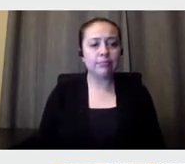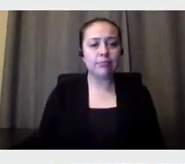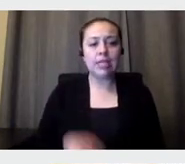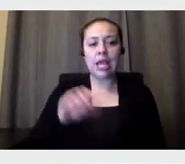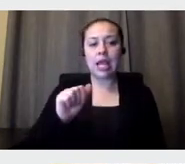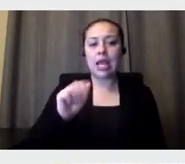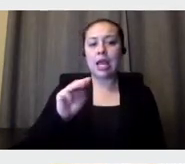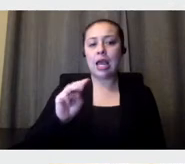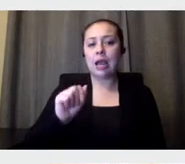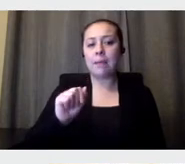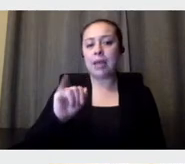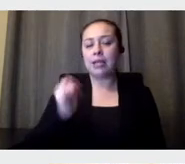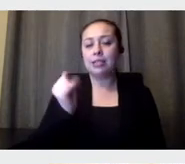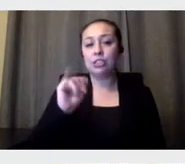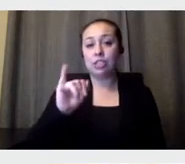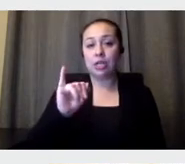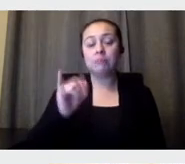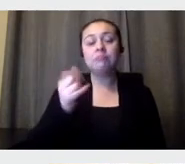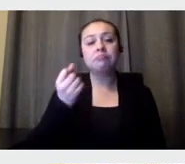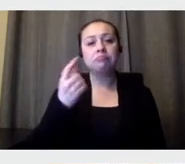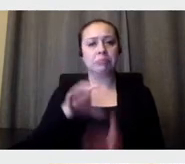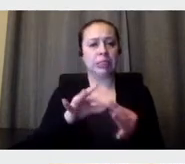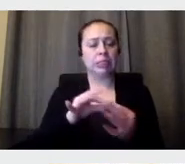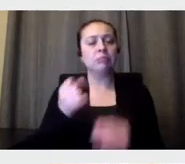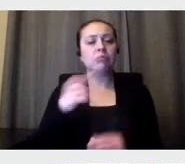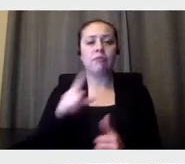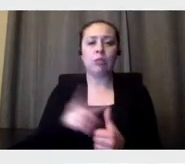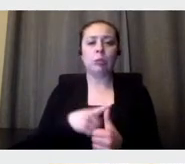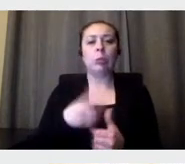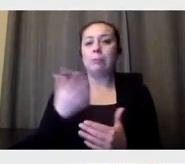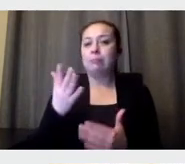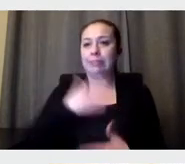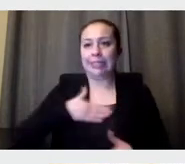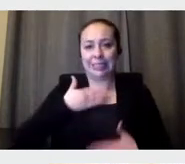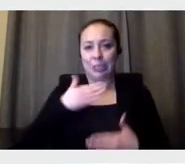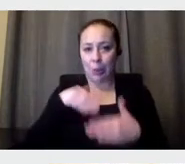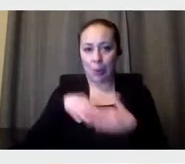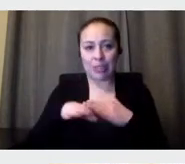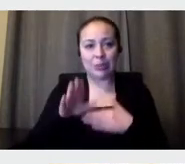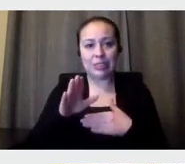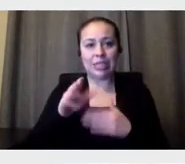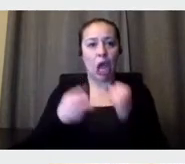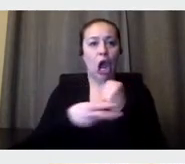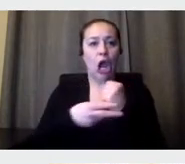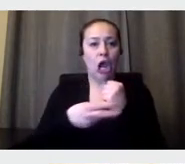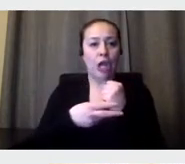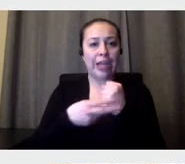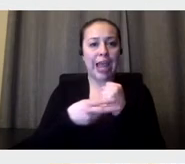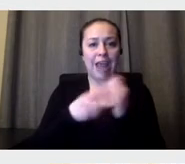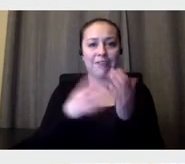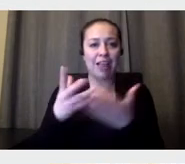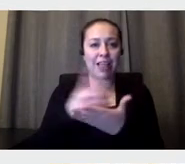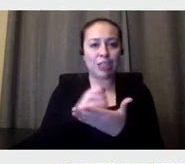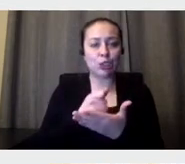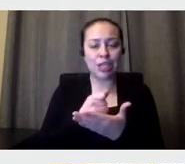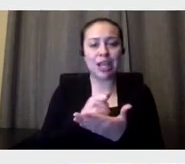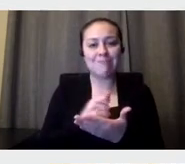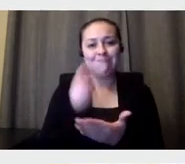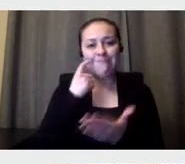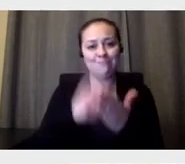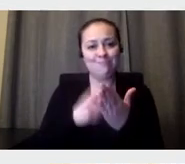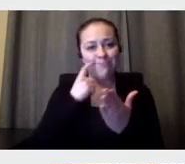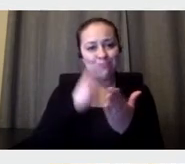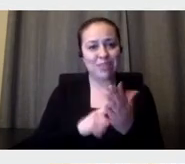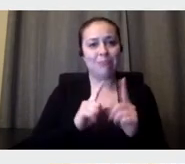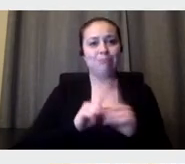Well, the first thing that you, um, you have to do is again, go to the, to the archive, and there you're gonna, you're gonna see a, a bunch of,